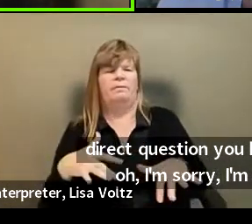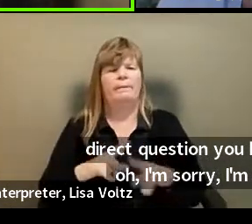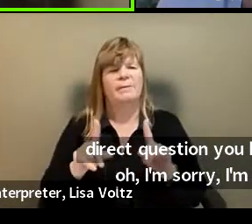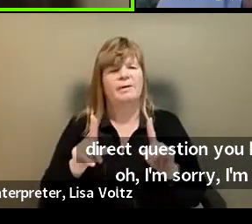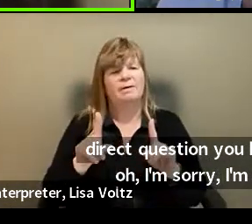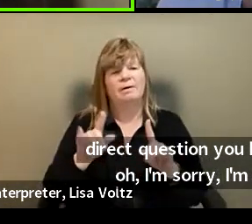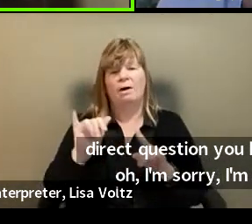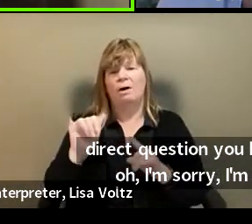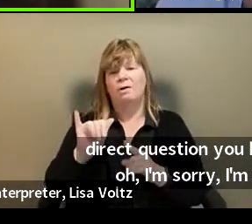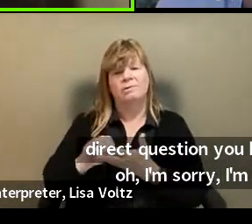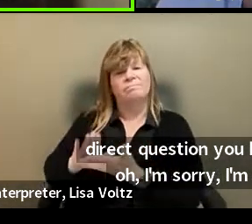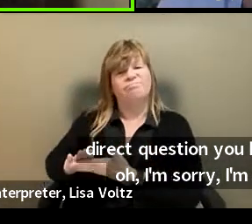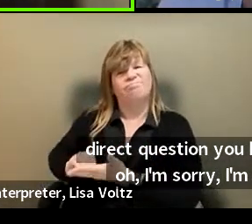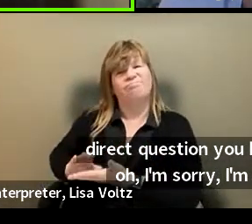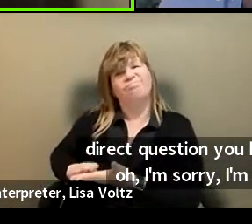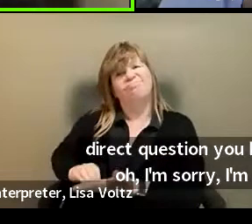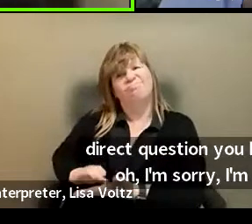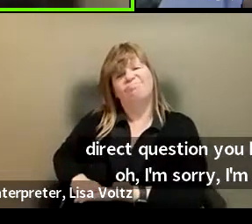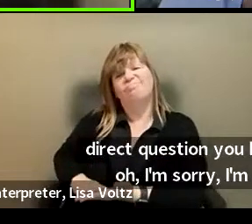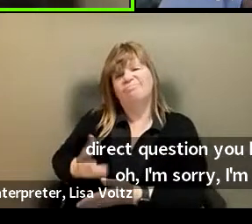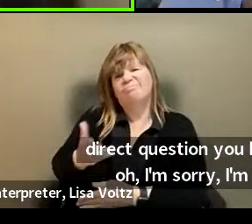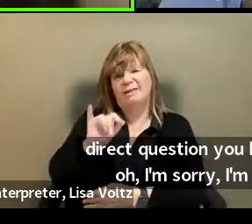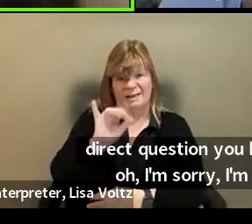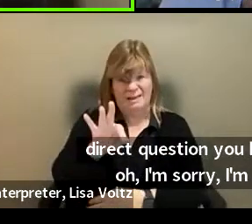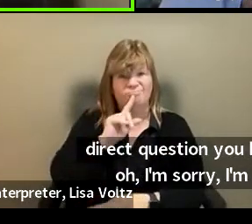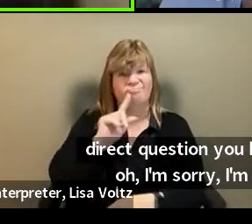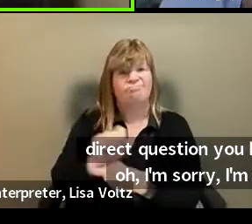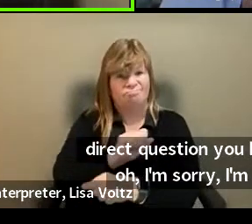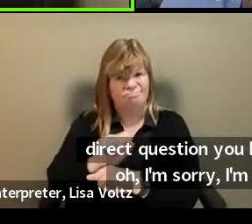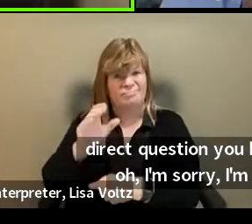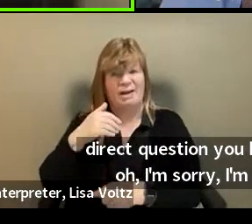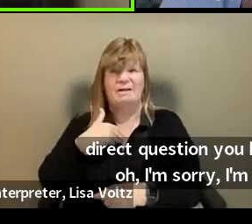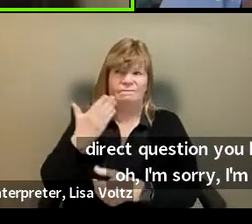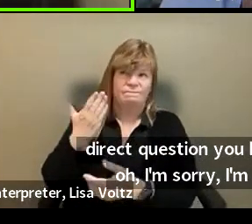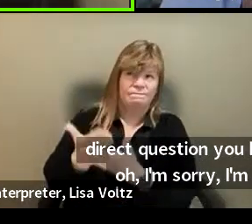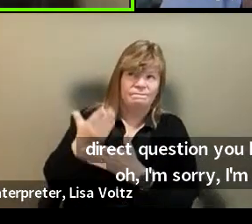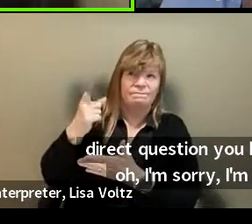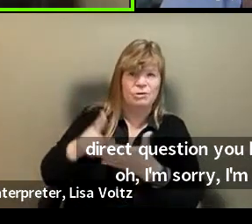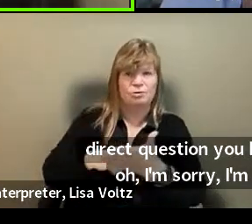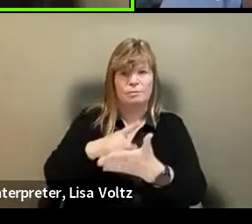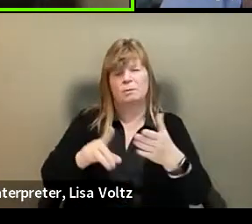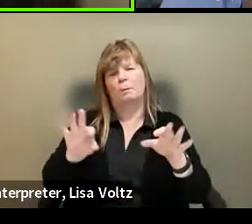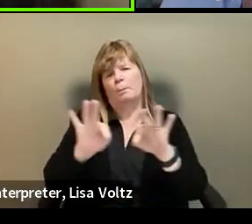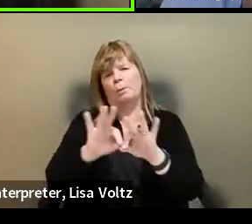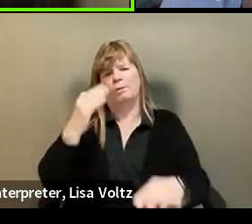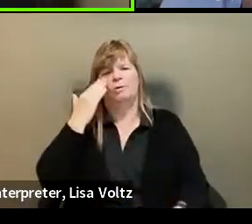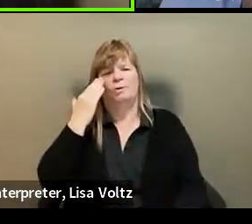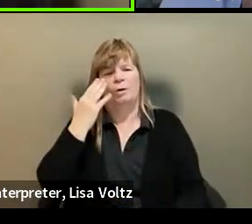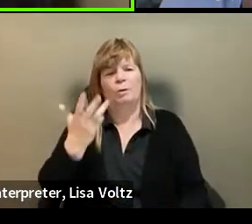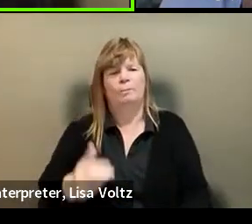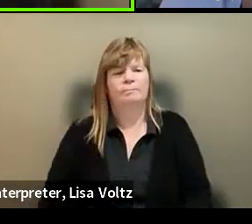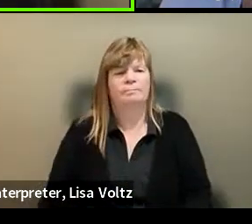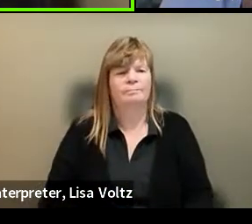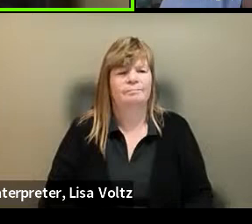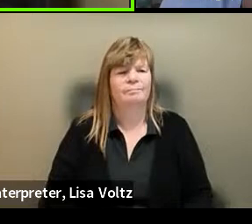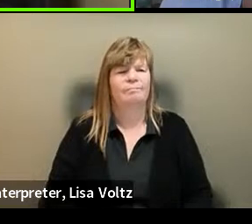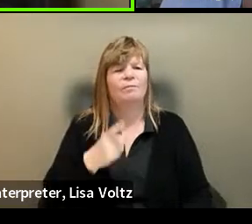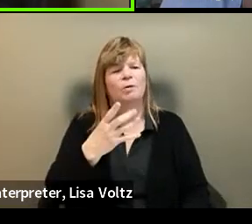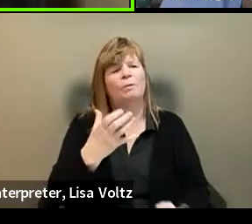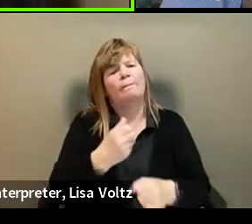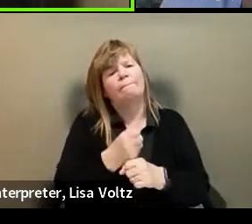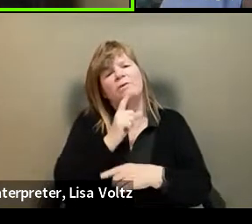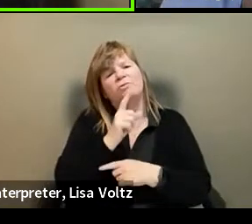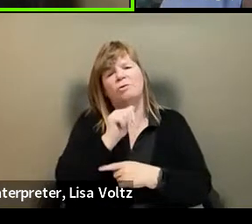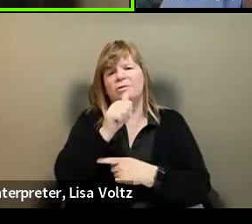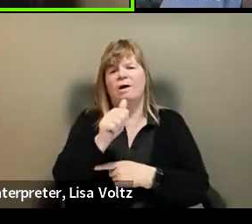also take notes because, um, if there is evidence of discrimination, then that would be important to know. Um, so you want to try and make sure that you're